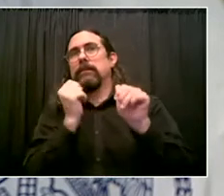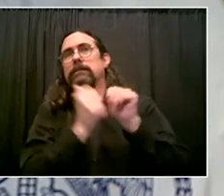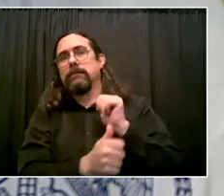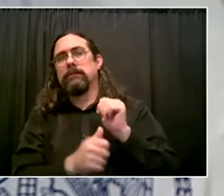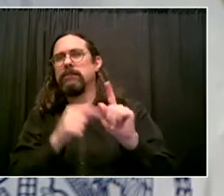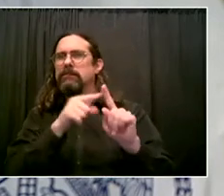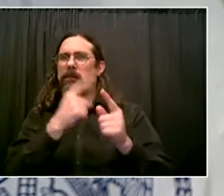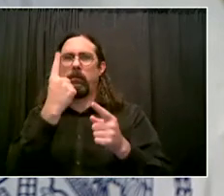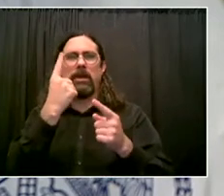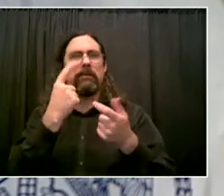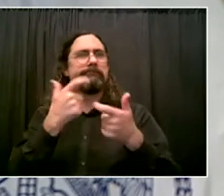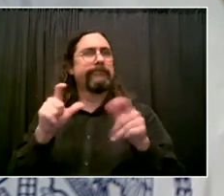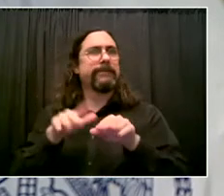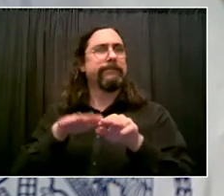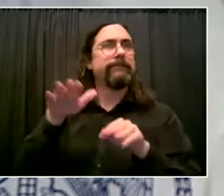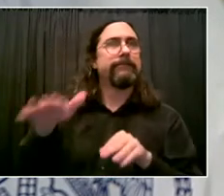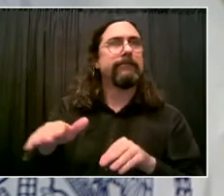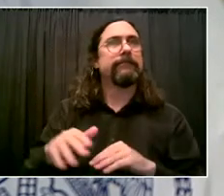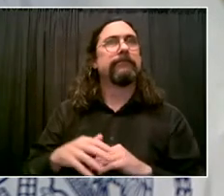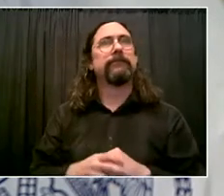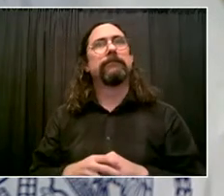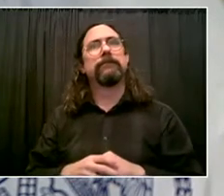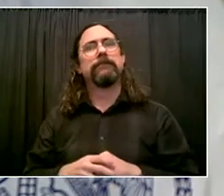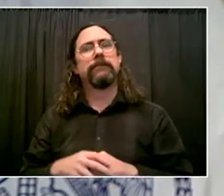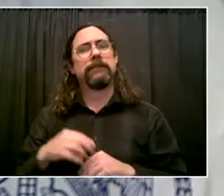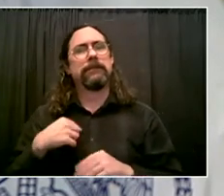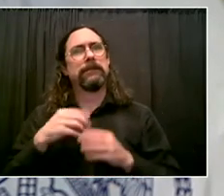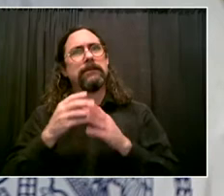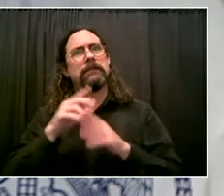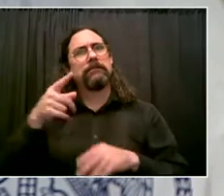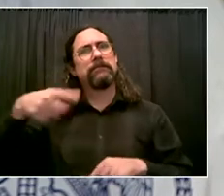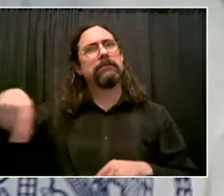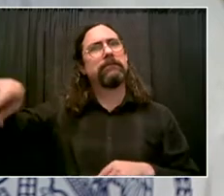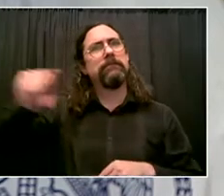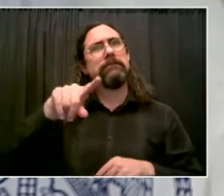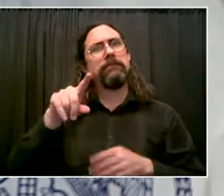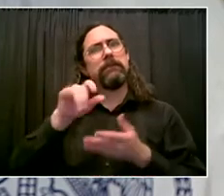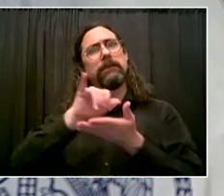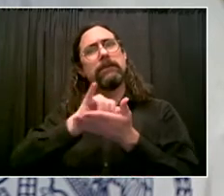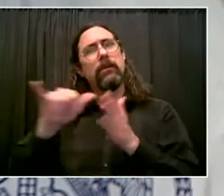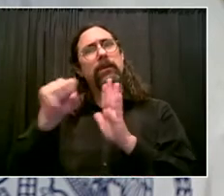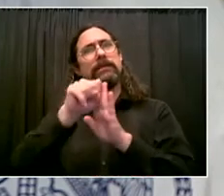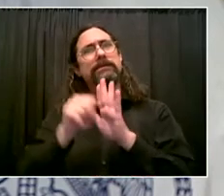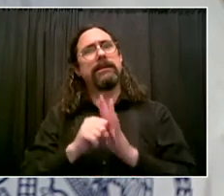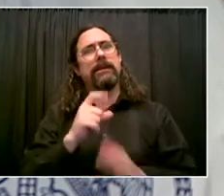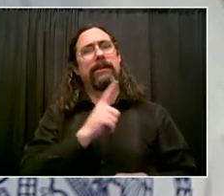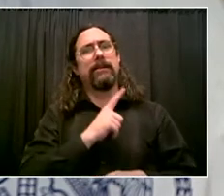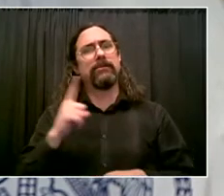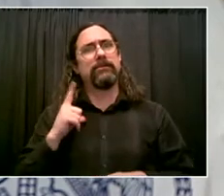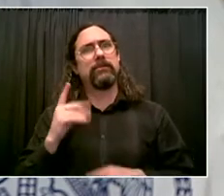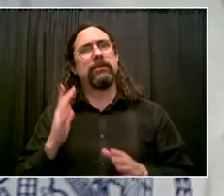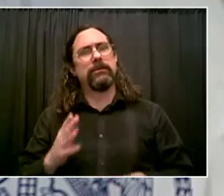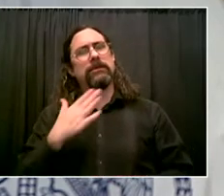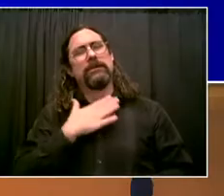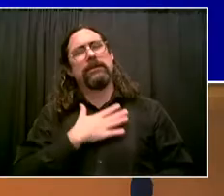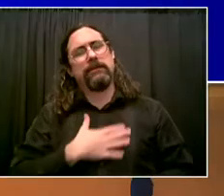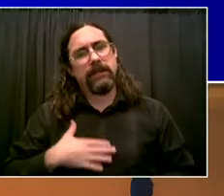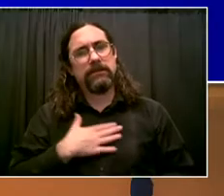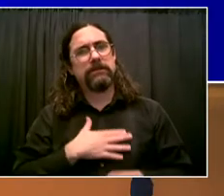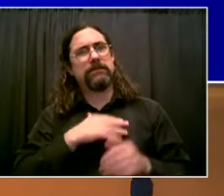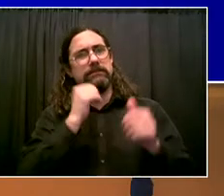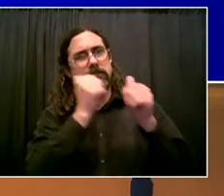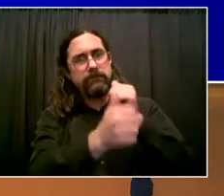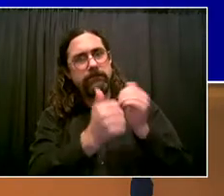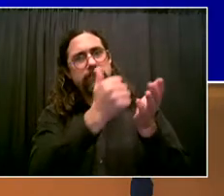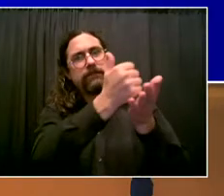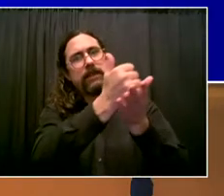historic and something that will protect your constituents and all New Yorkers. Okay. Let me go to what we talk